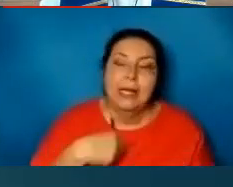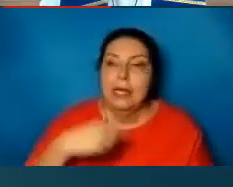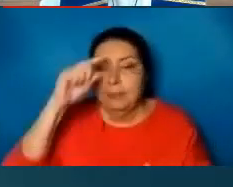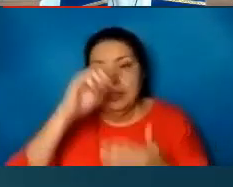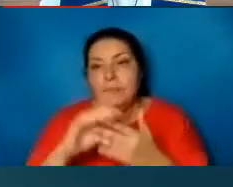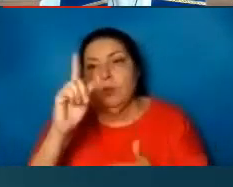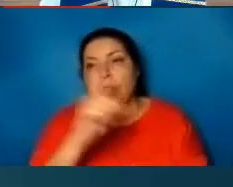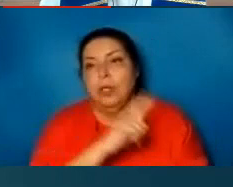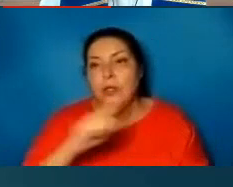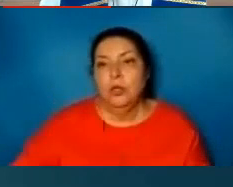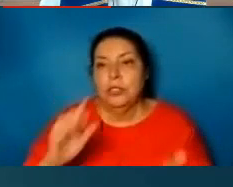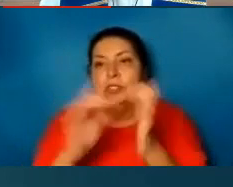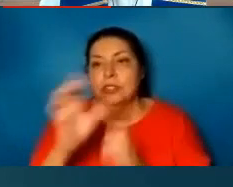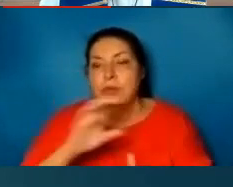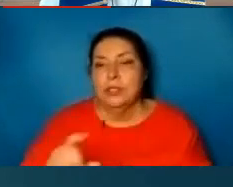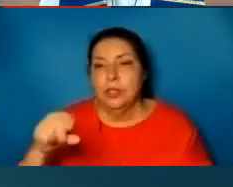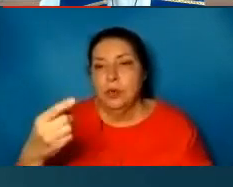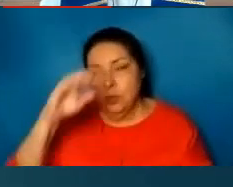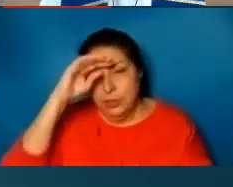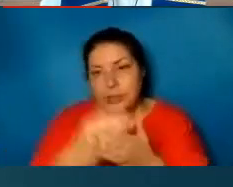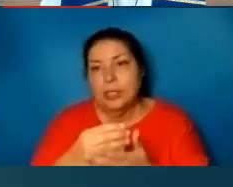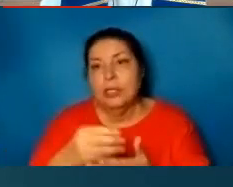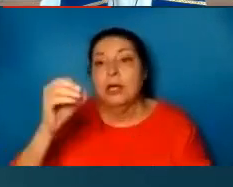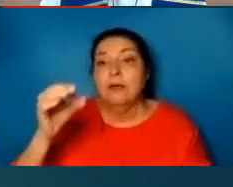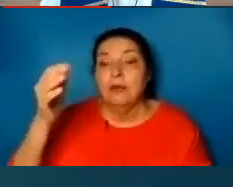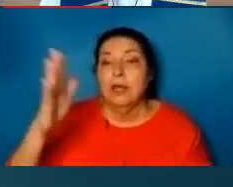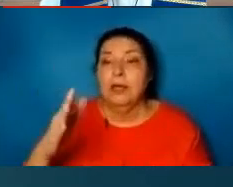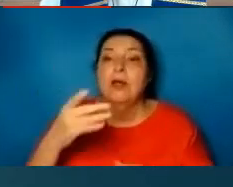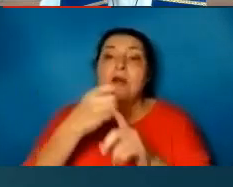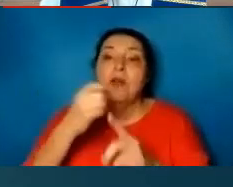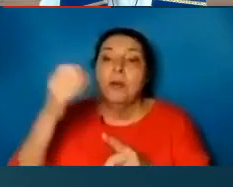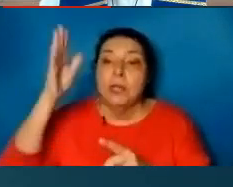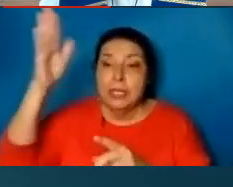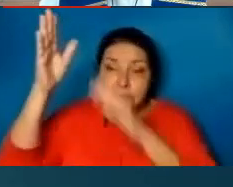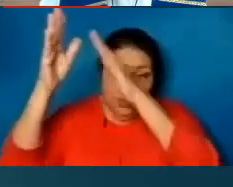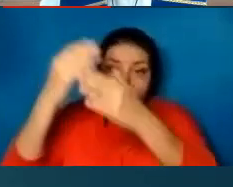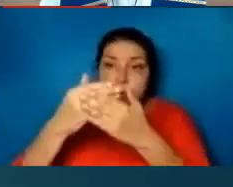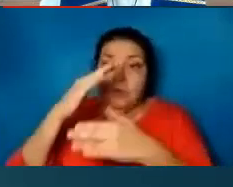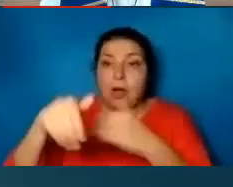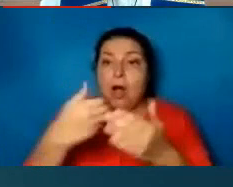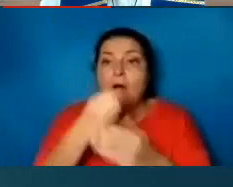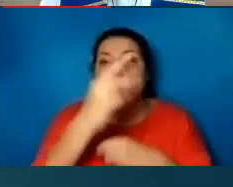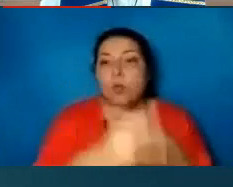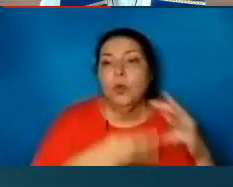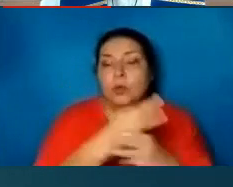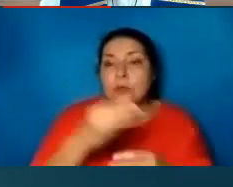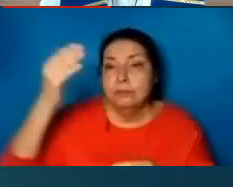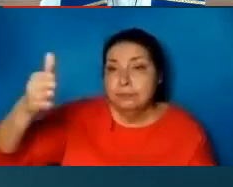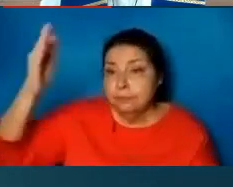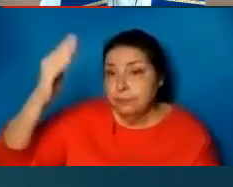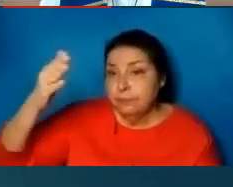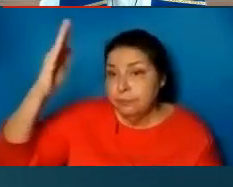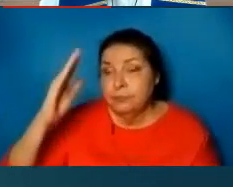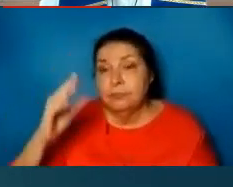Jesus Christ, the only begotten Son of God, begotten of his Father before all worlds. God of God,